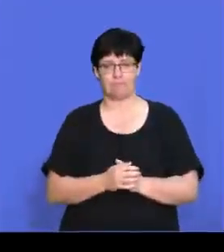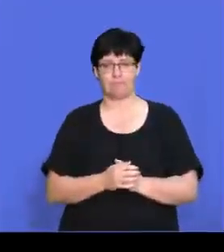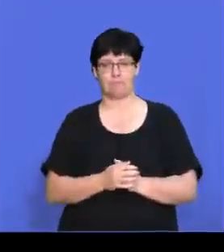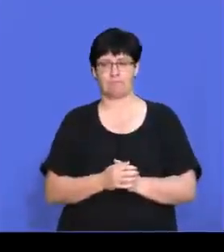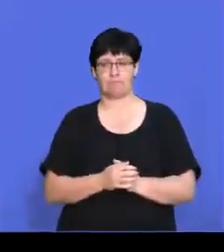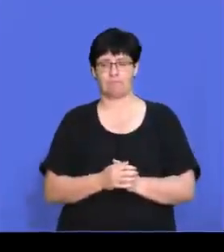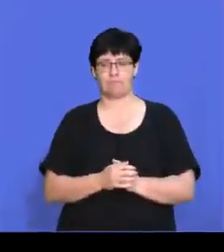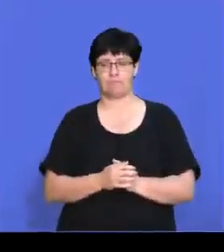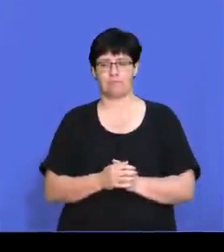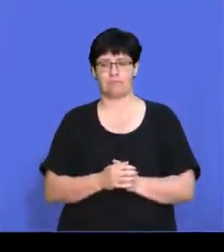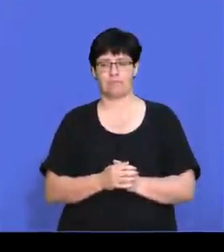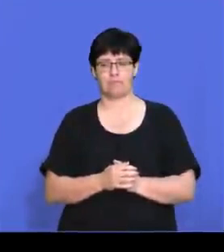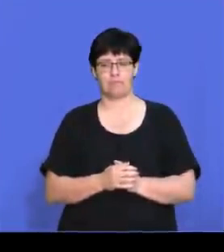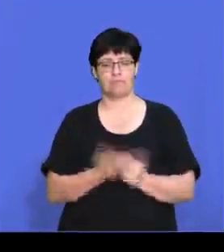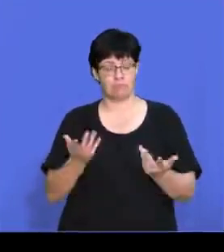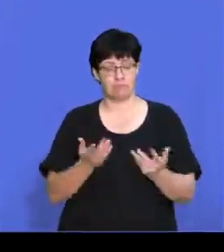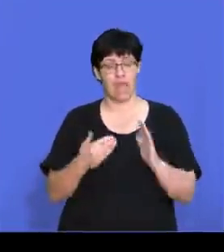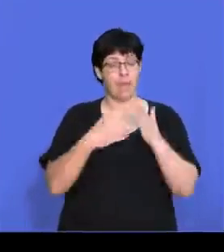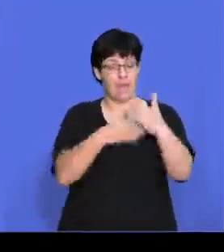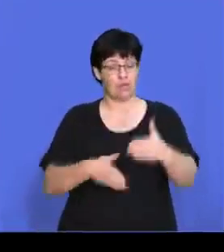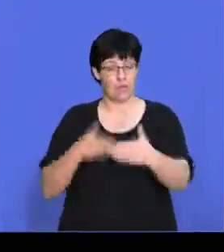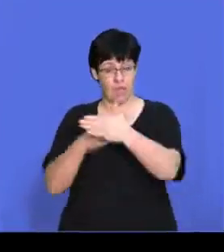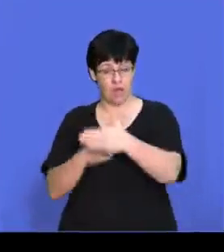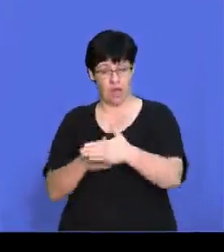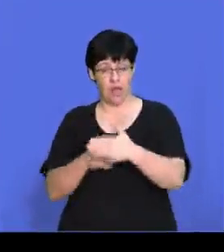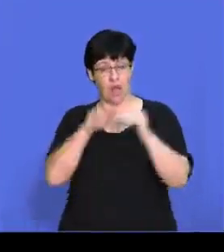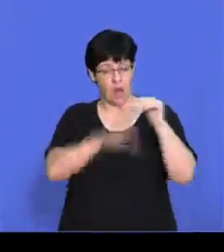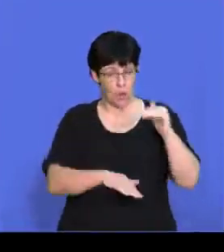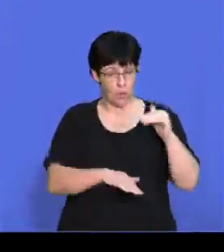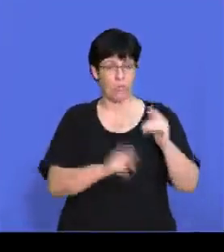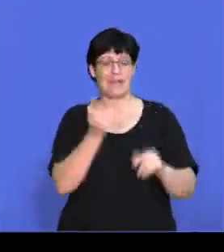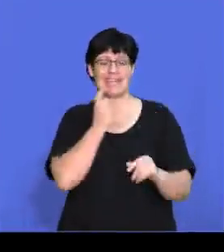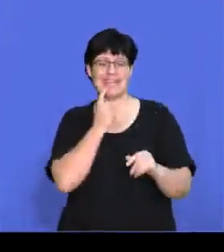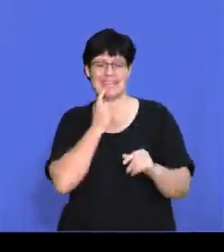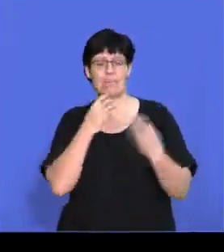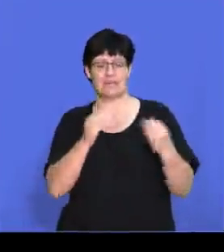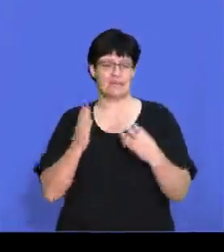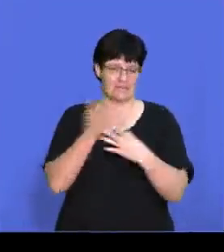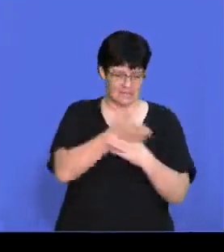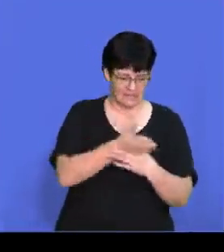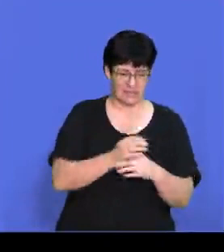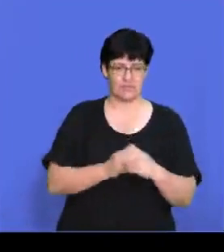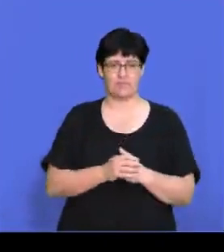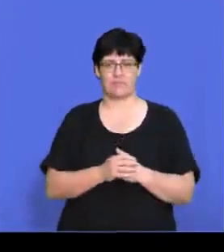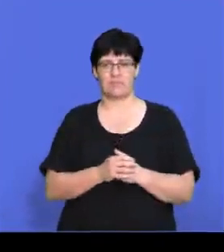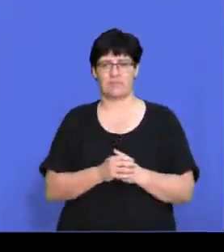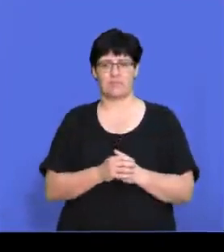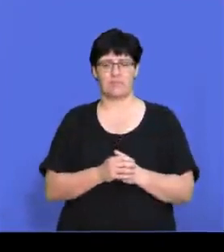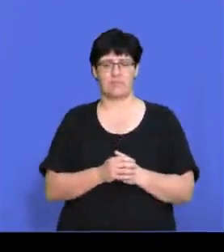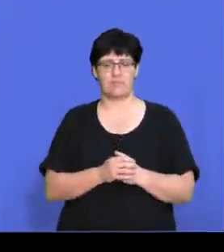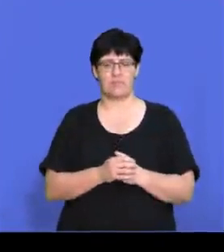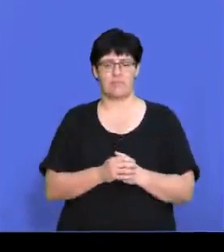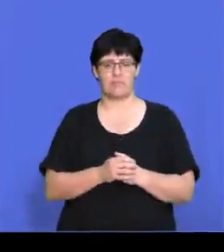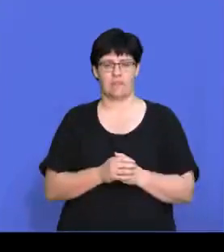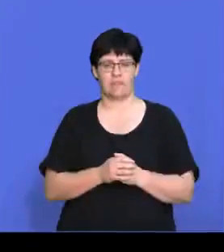All right. If the barriers to entering the market are low, then it's easy for the new businesses to enter, as